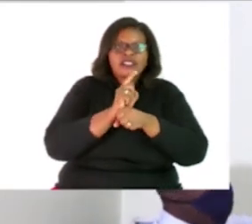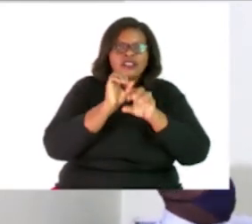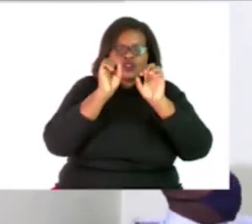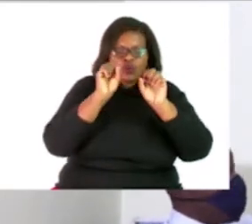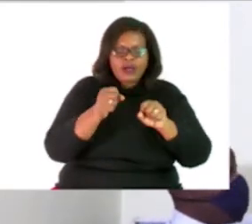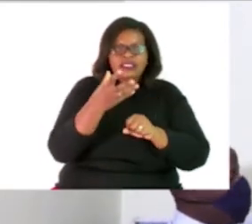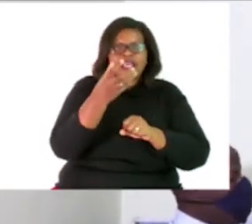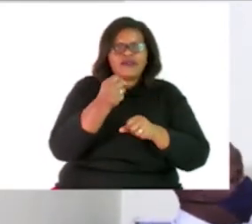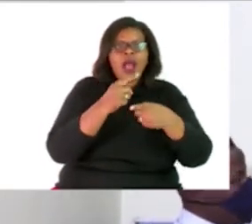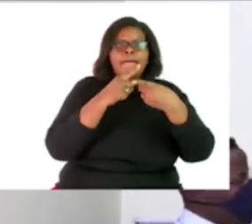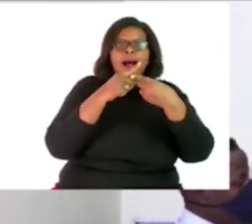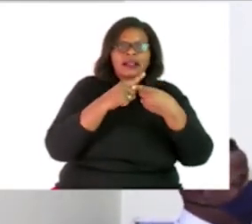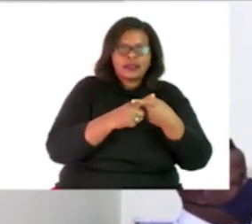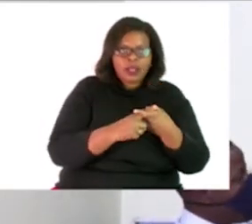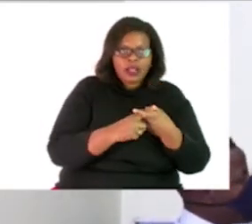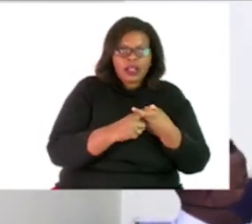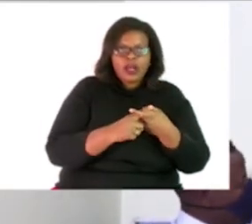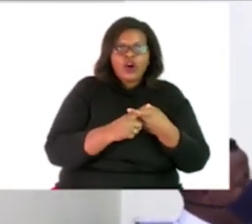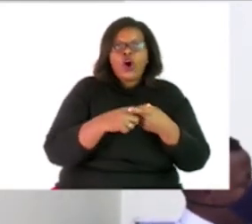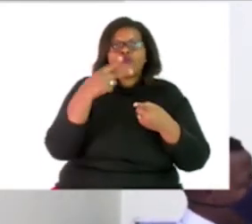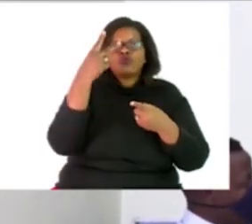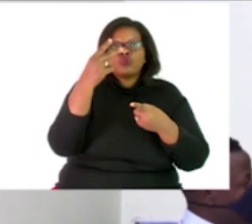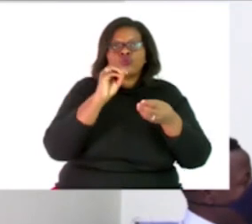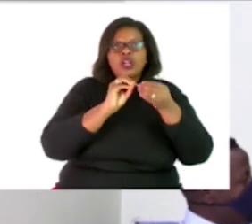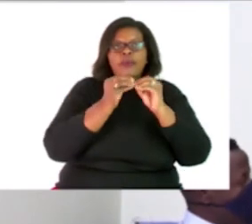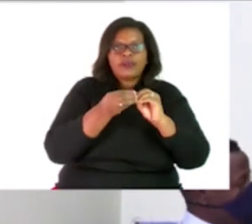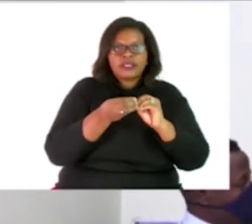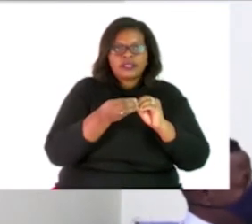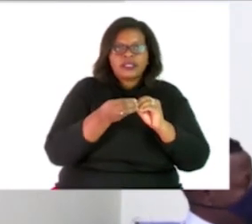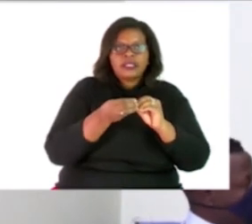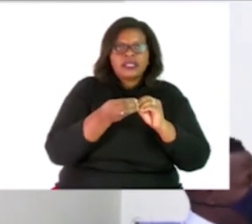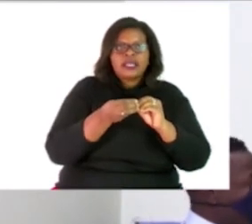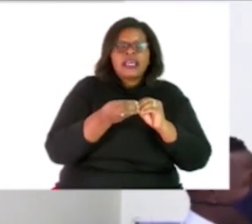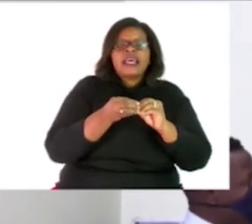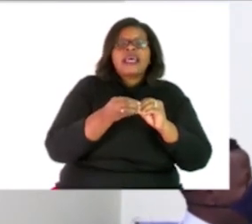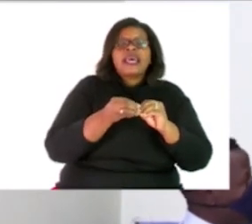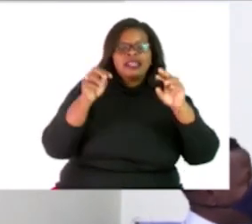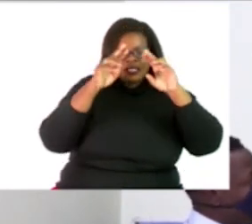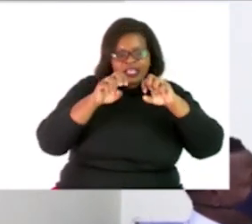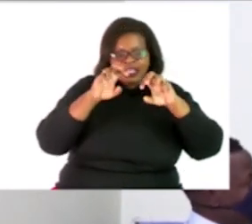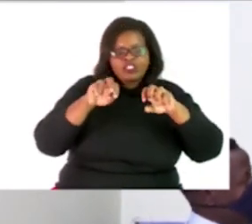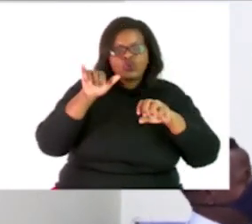a multiple of two numbers find which one is common